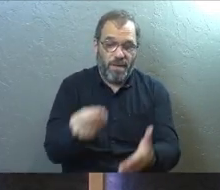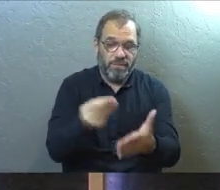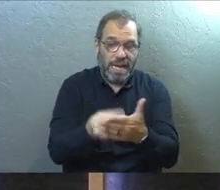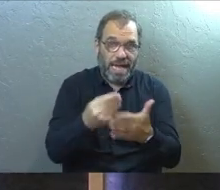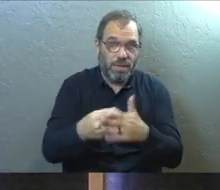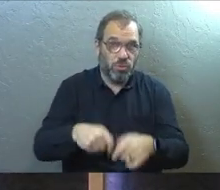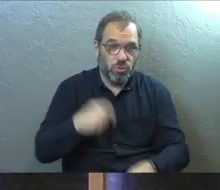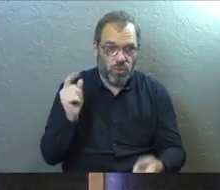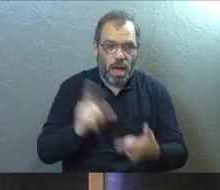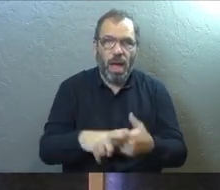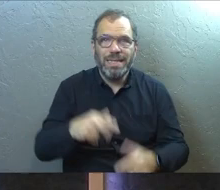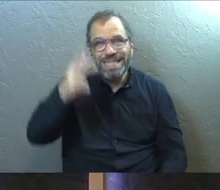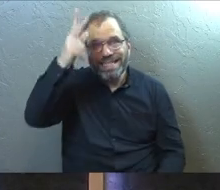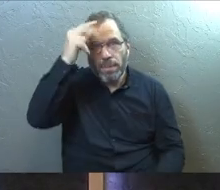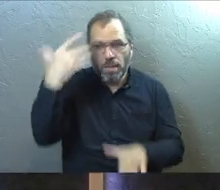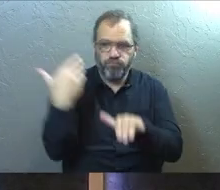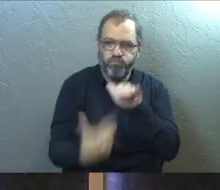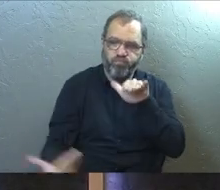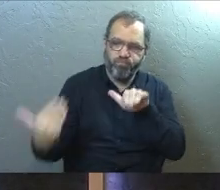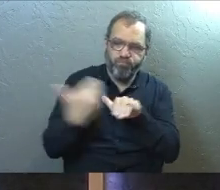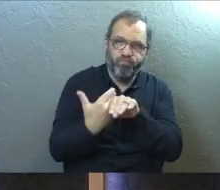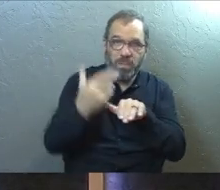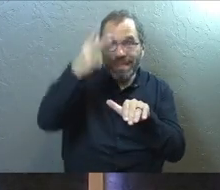stress, demonic harassment.